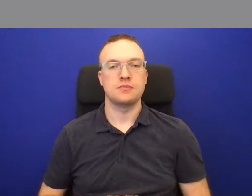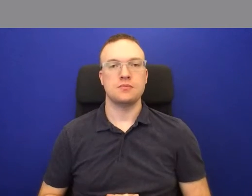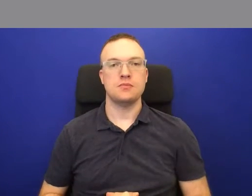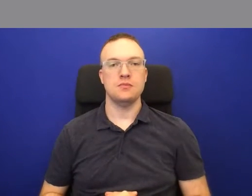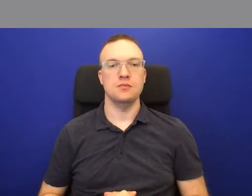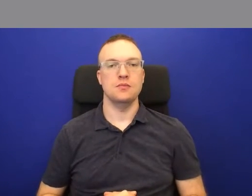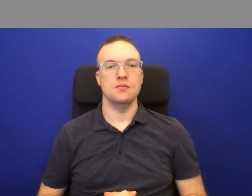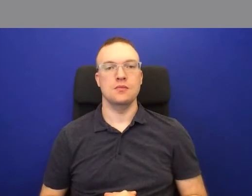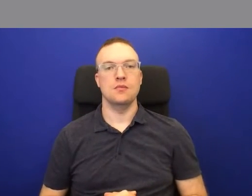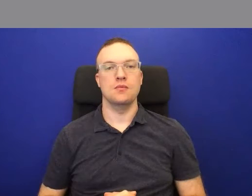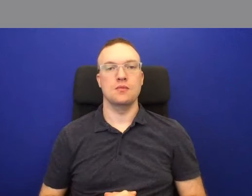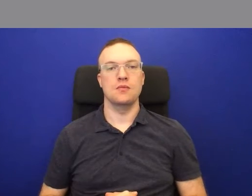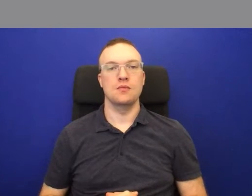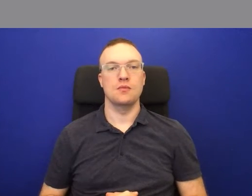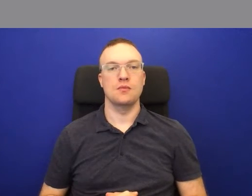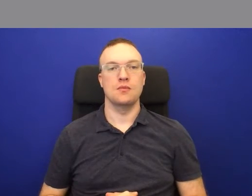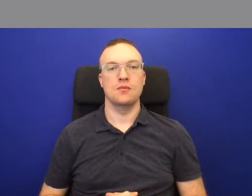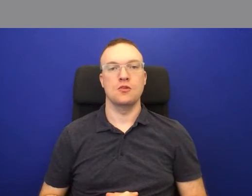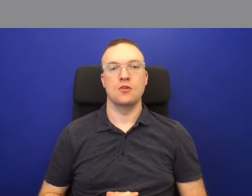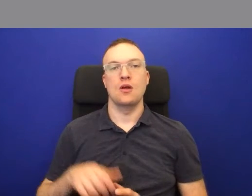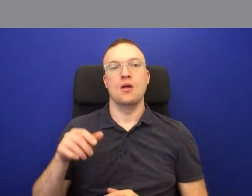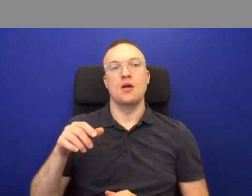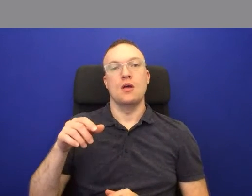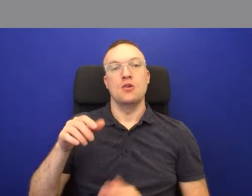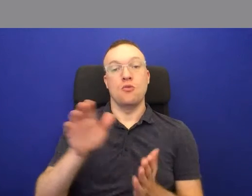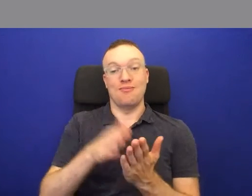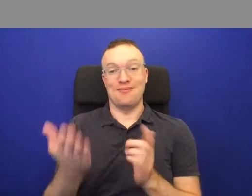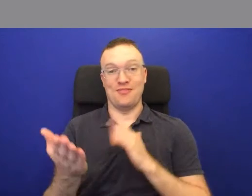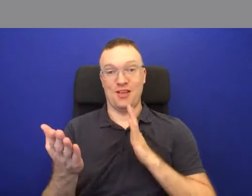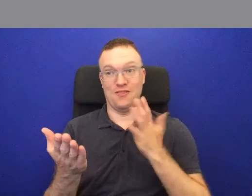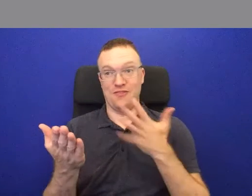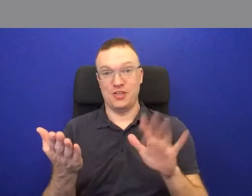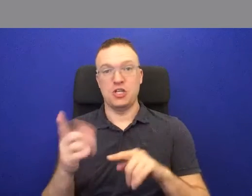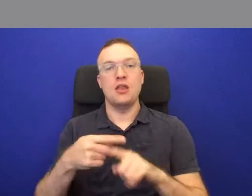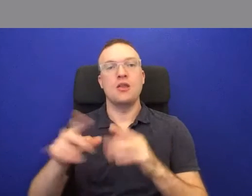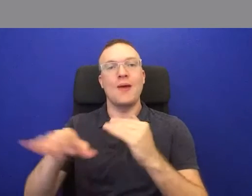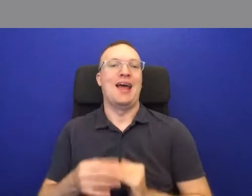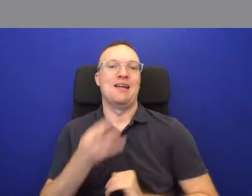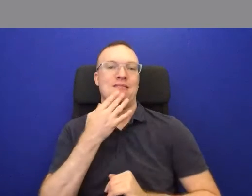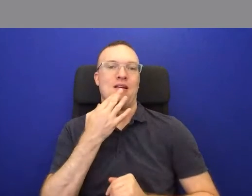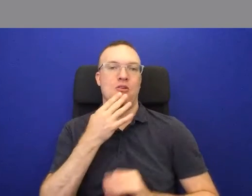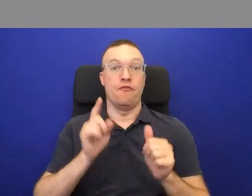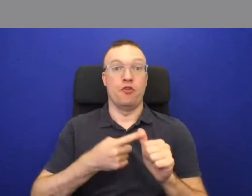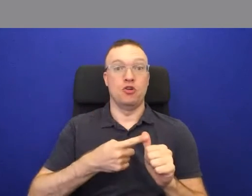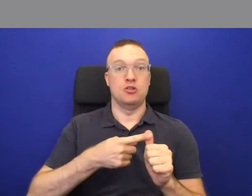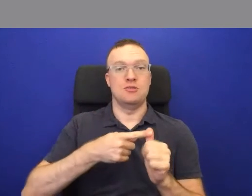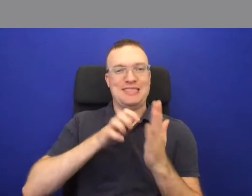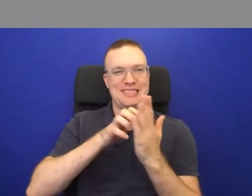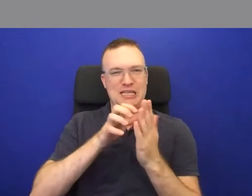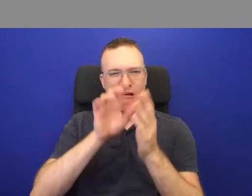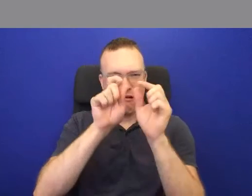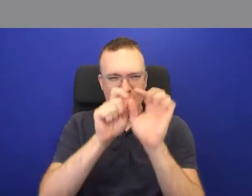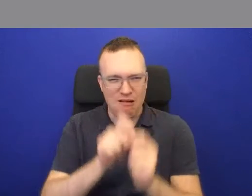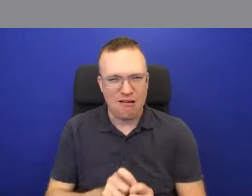This map was then hand-coloured after the details were captured by the printing process.